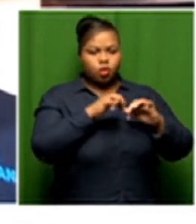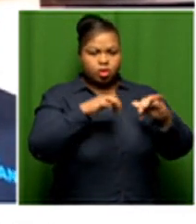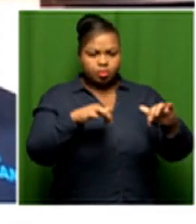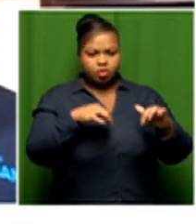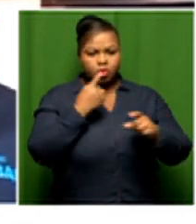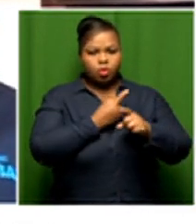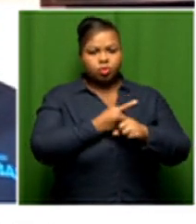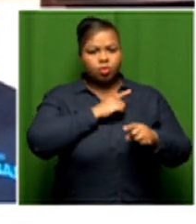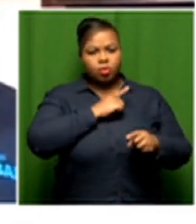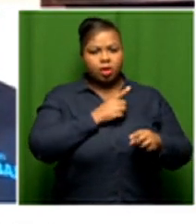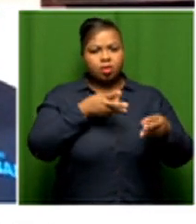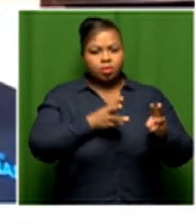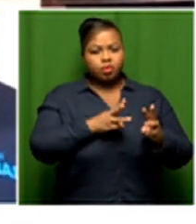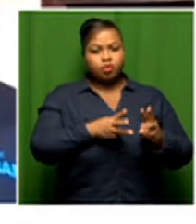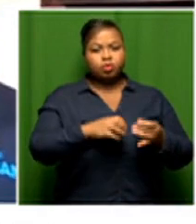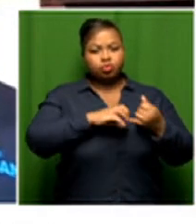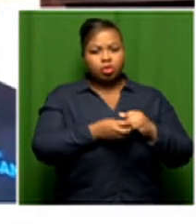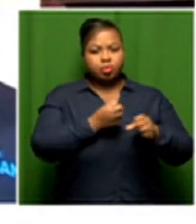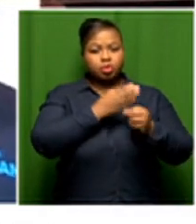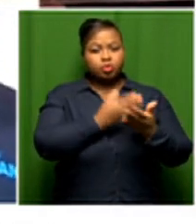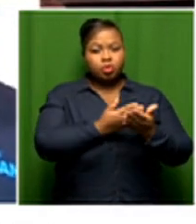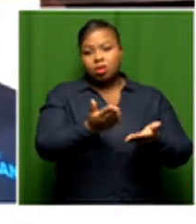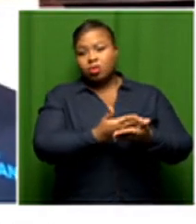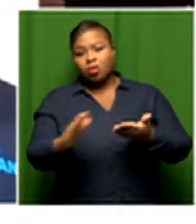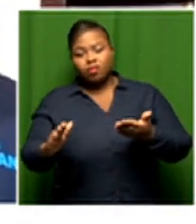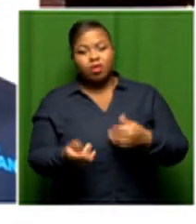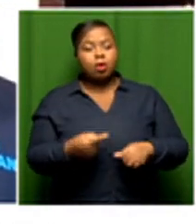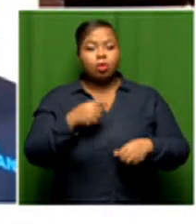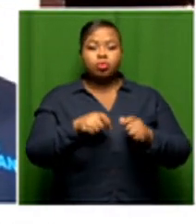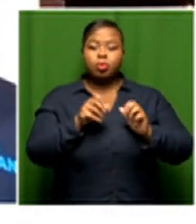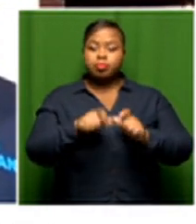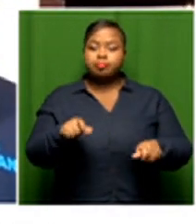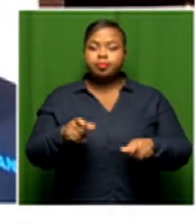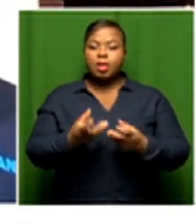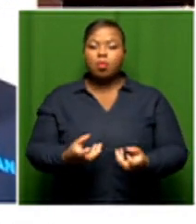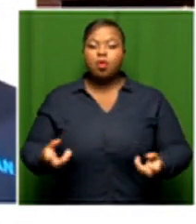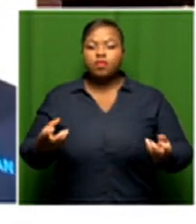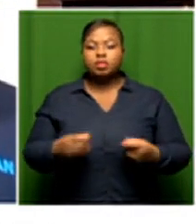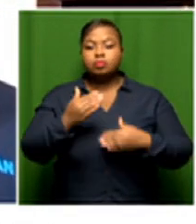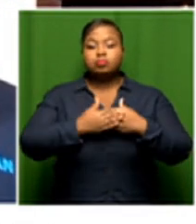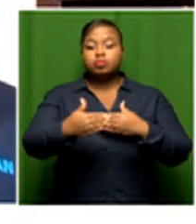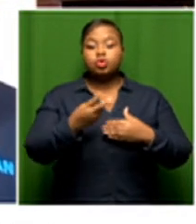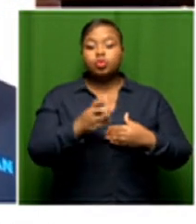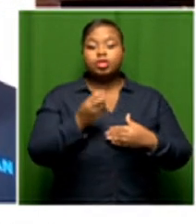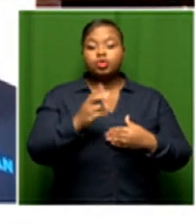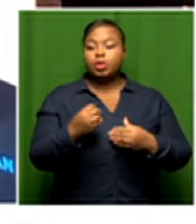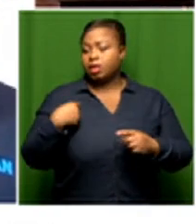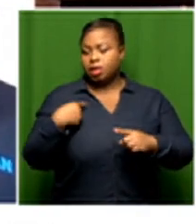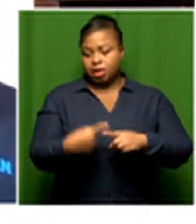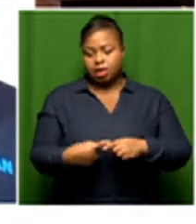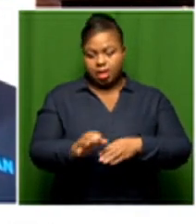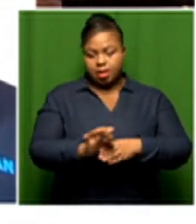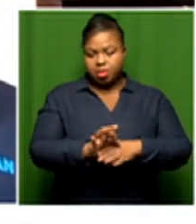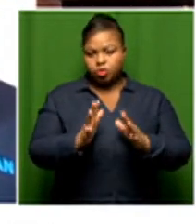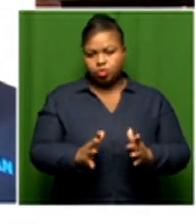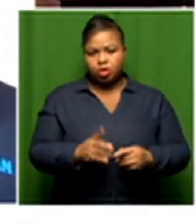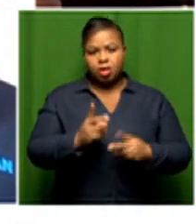modest measure on tackling poverty and eradicating poverty in the province by the year 2020 and also ostensibly trying to